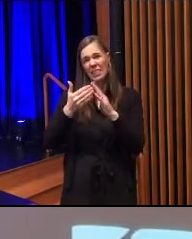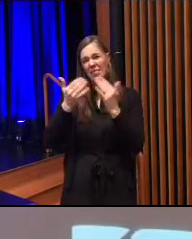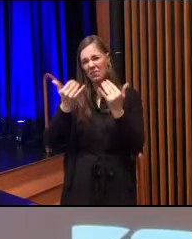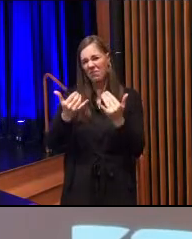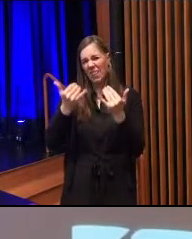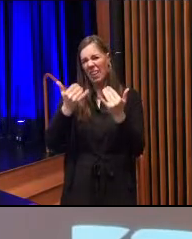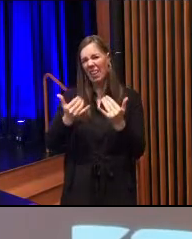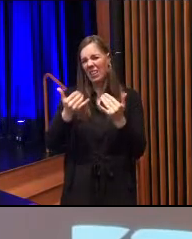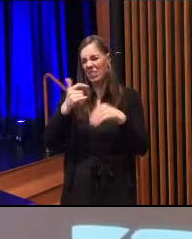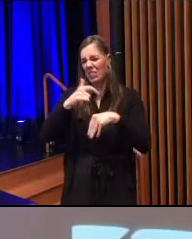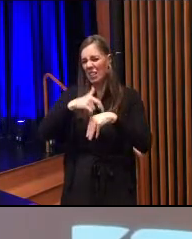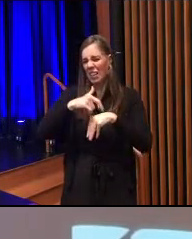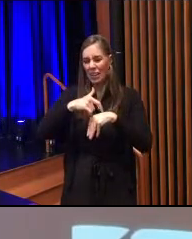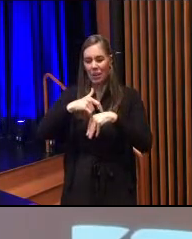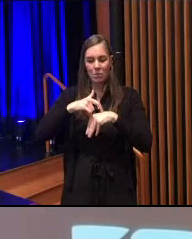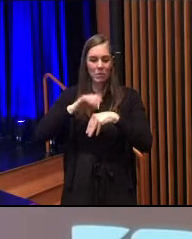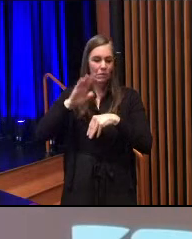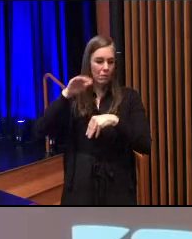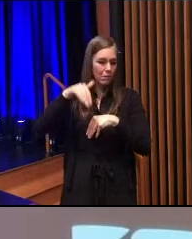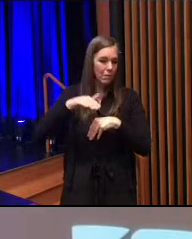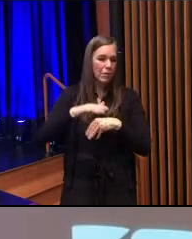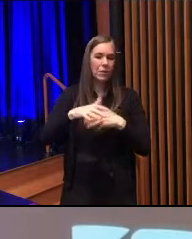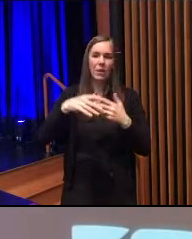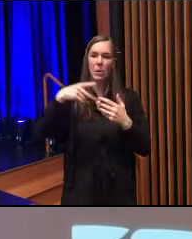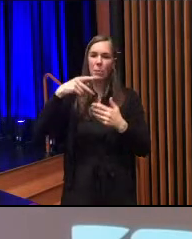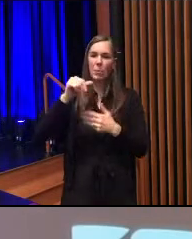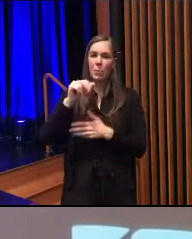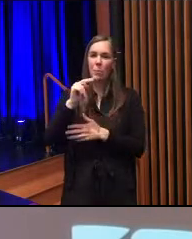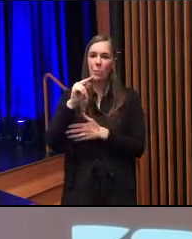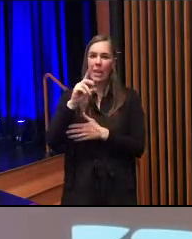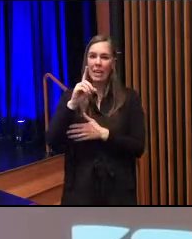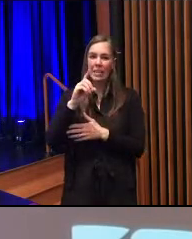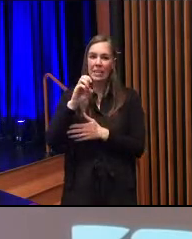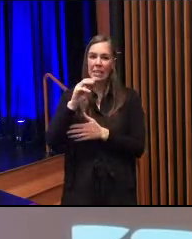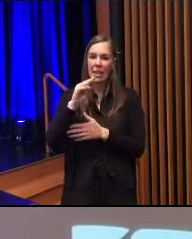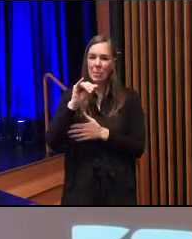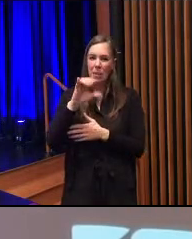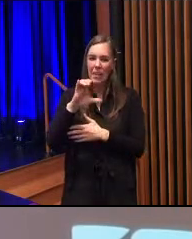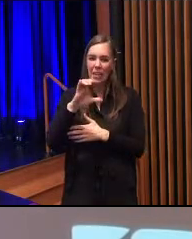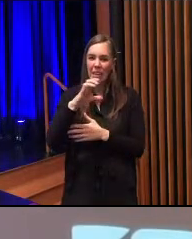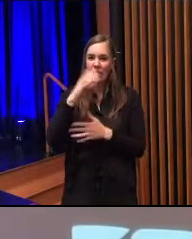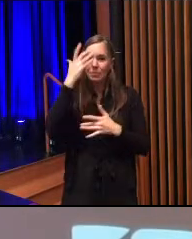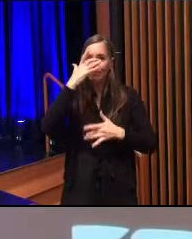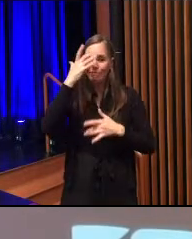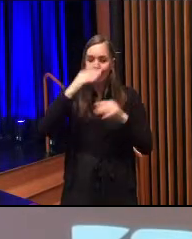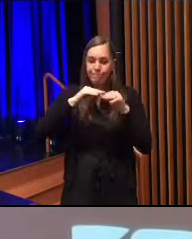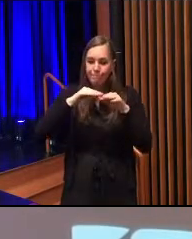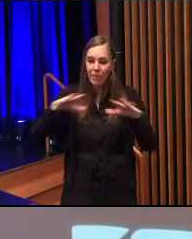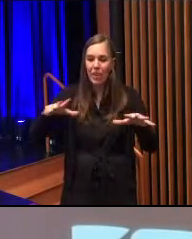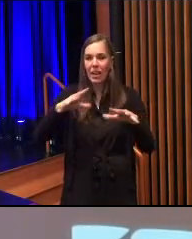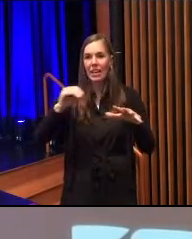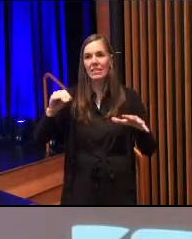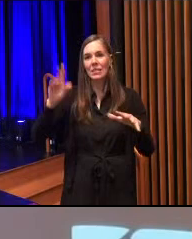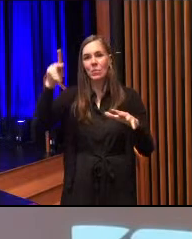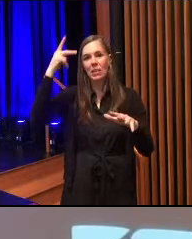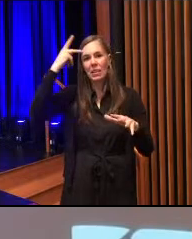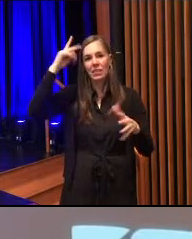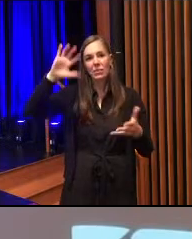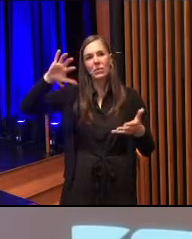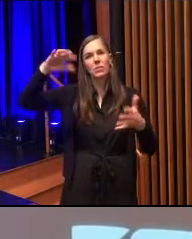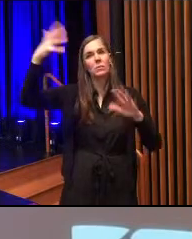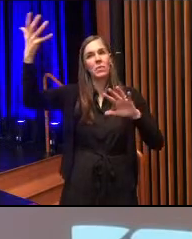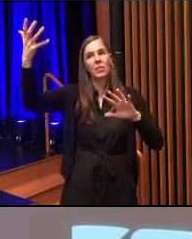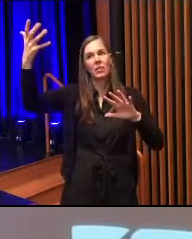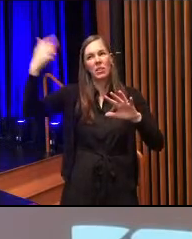of pandemic and political turmoil. We could all stand a